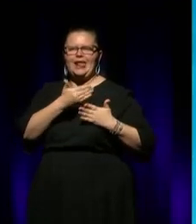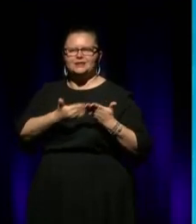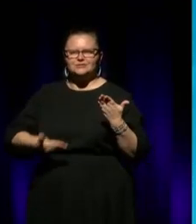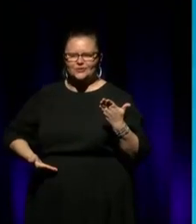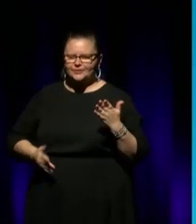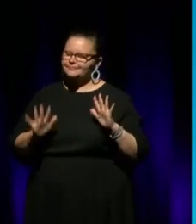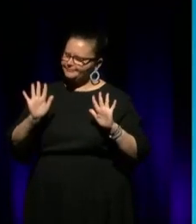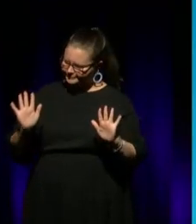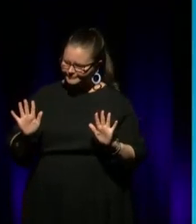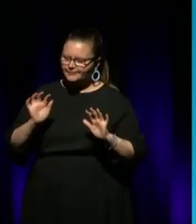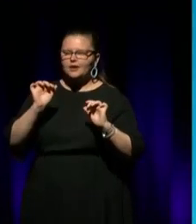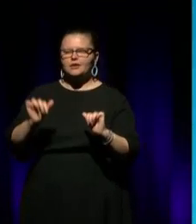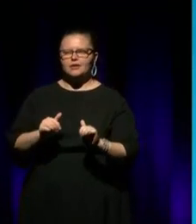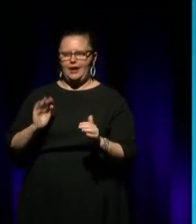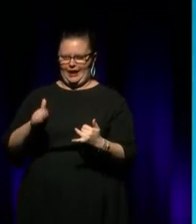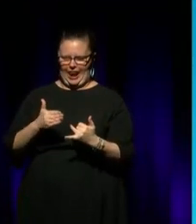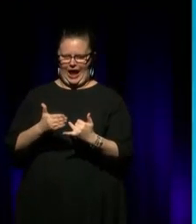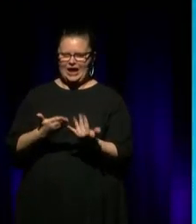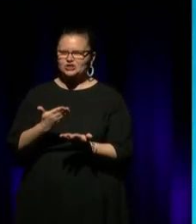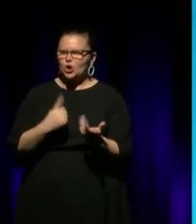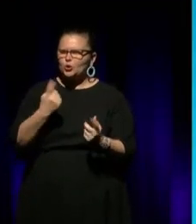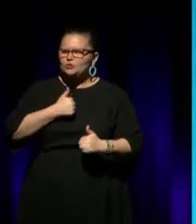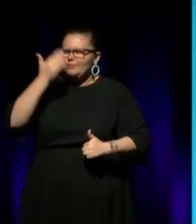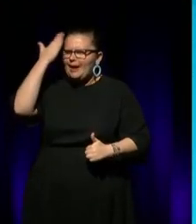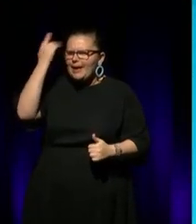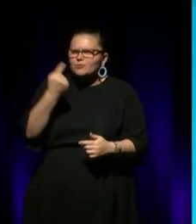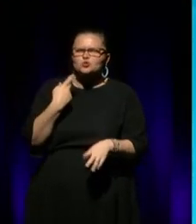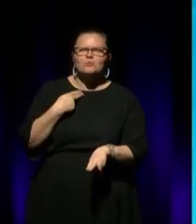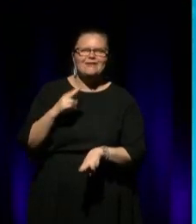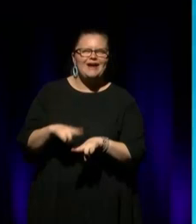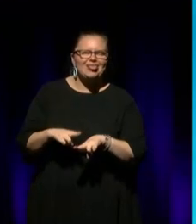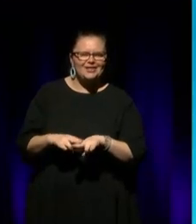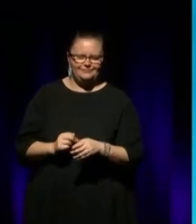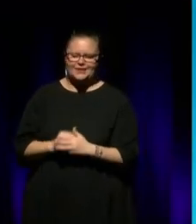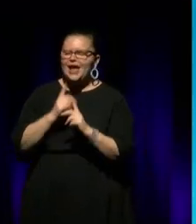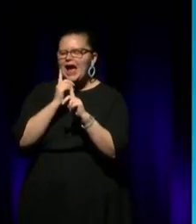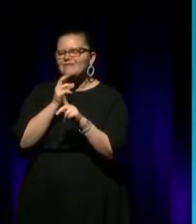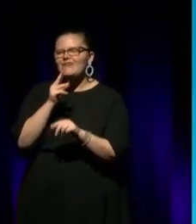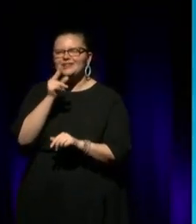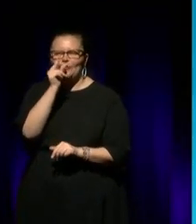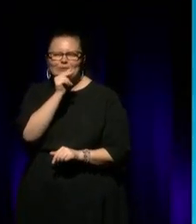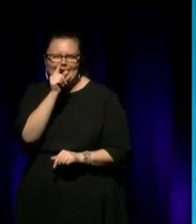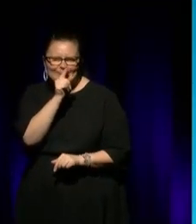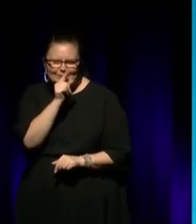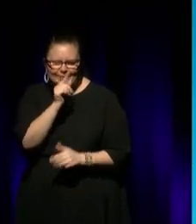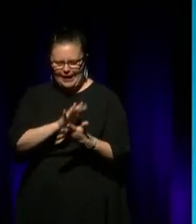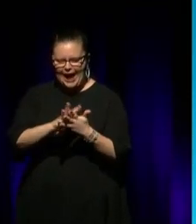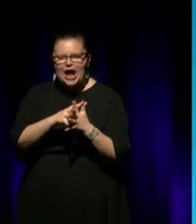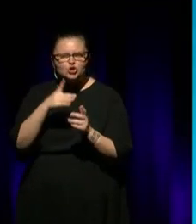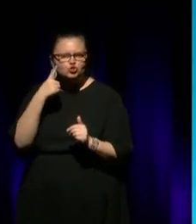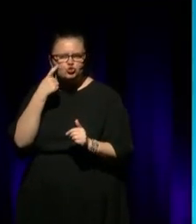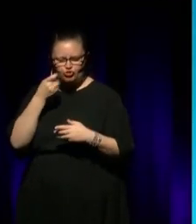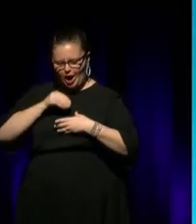question I'm going to ask is... Who's my mother and who's my father? No. Advice for young people. How do you find resilience